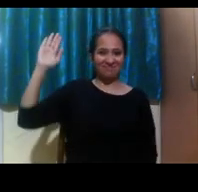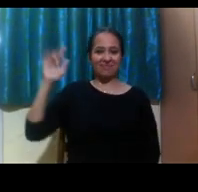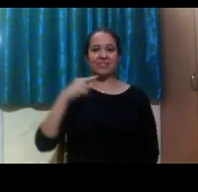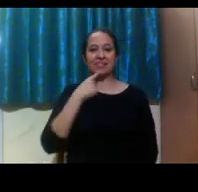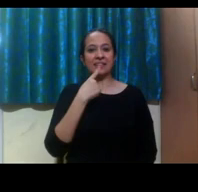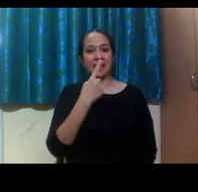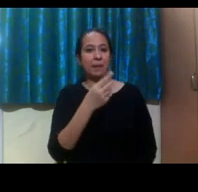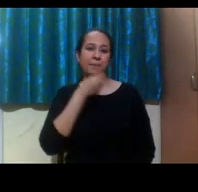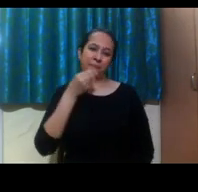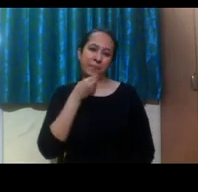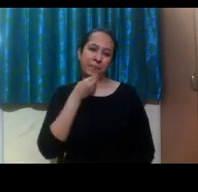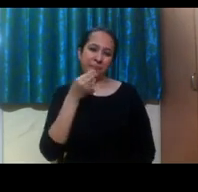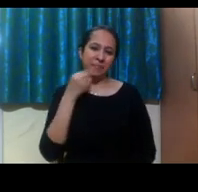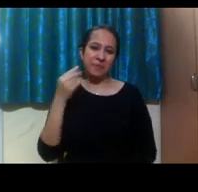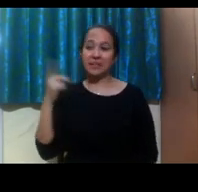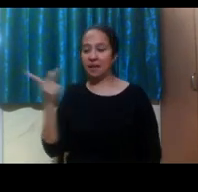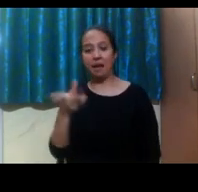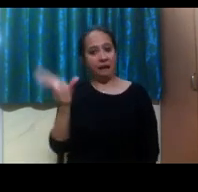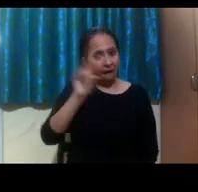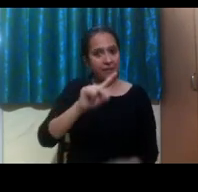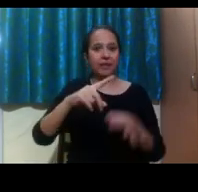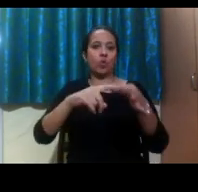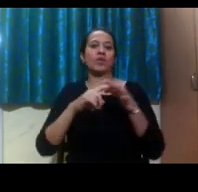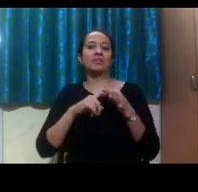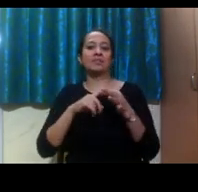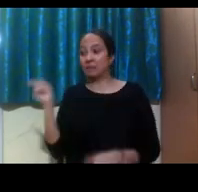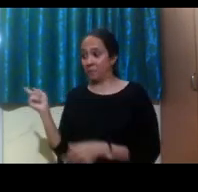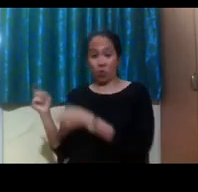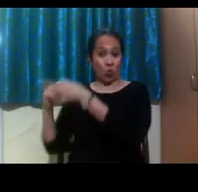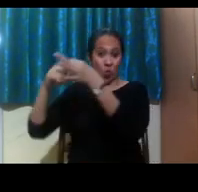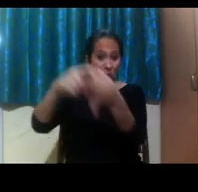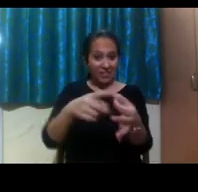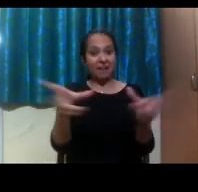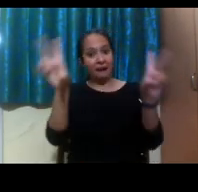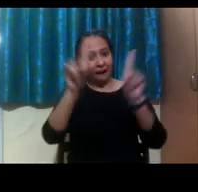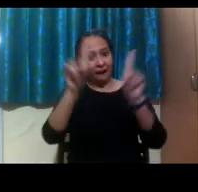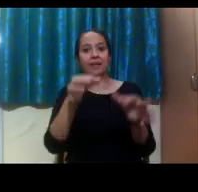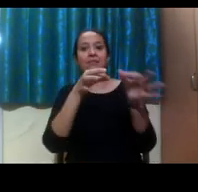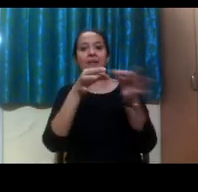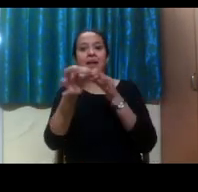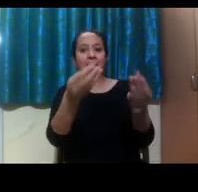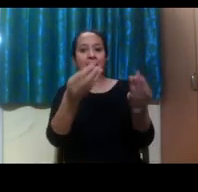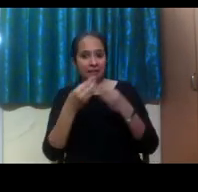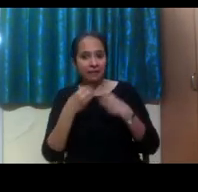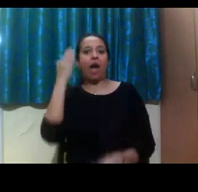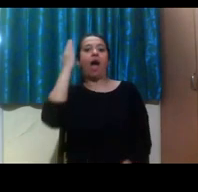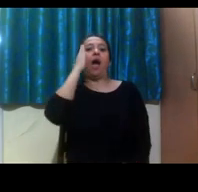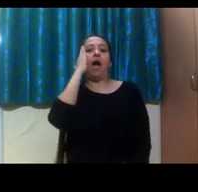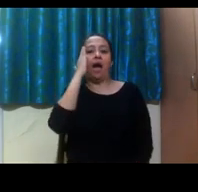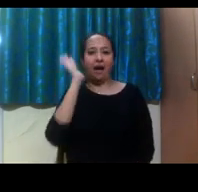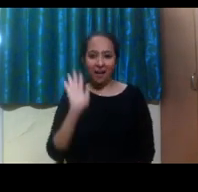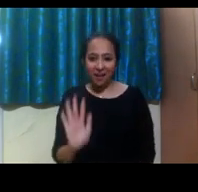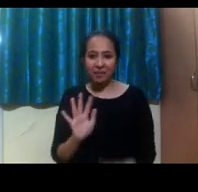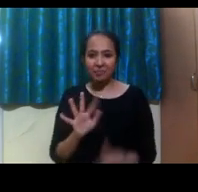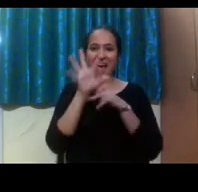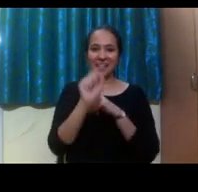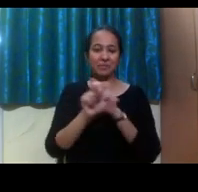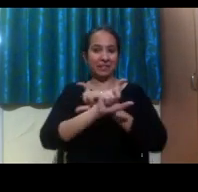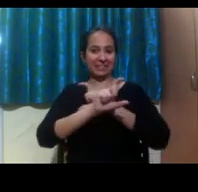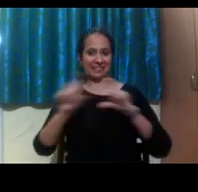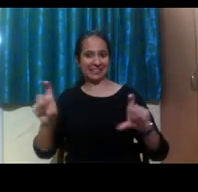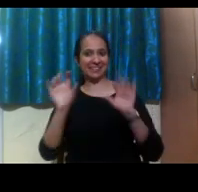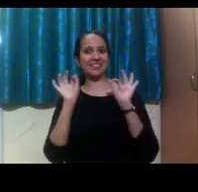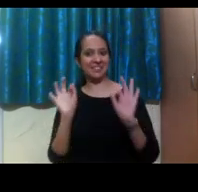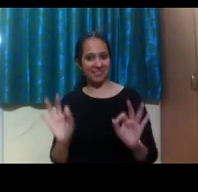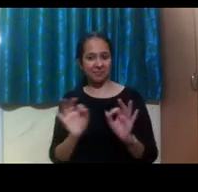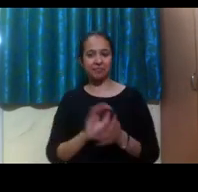to repeat the question so that I know what's being discussed. So the whole concept of self